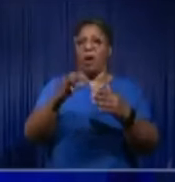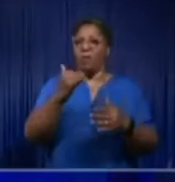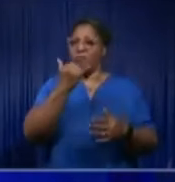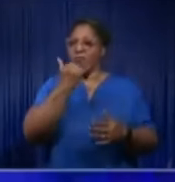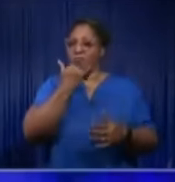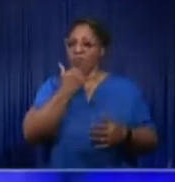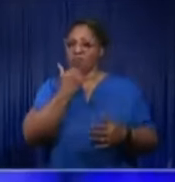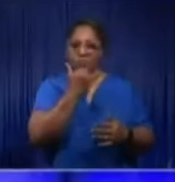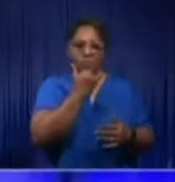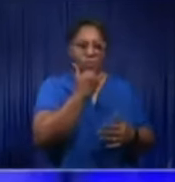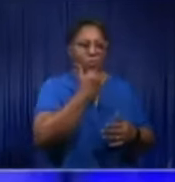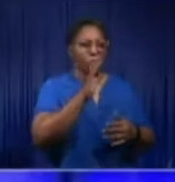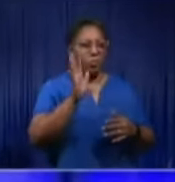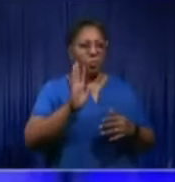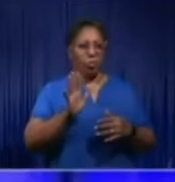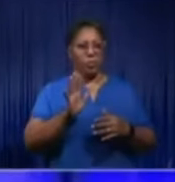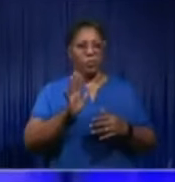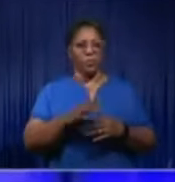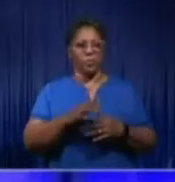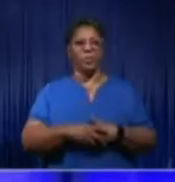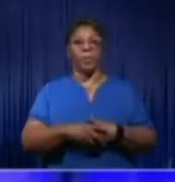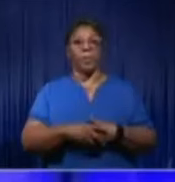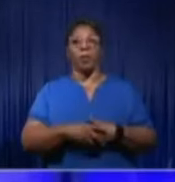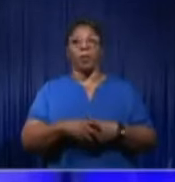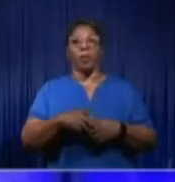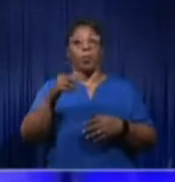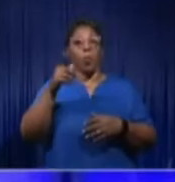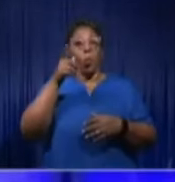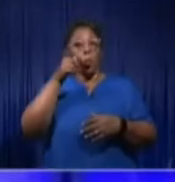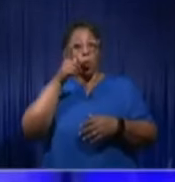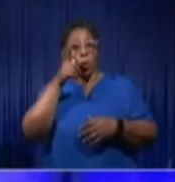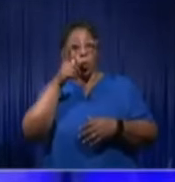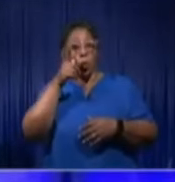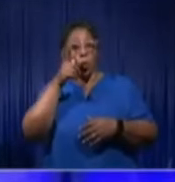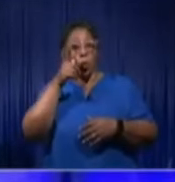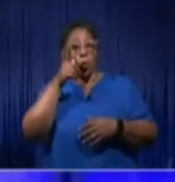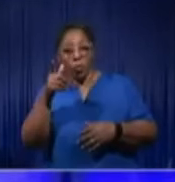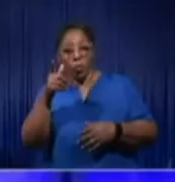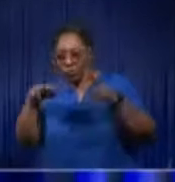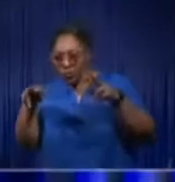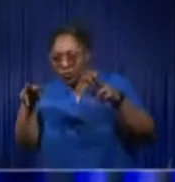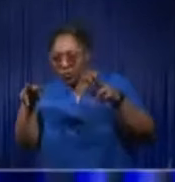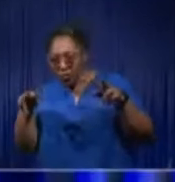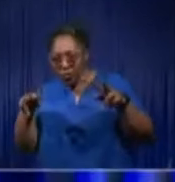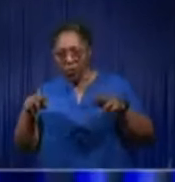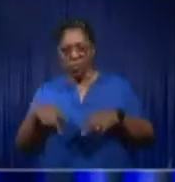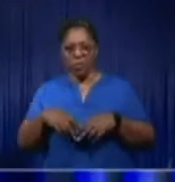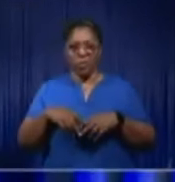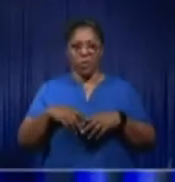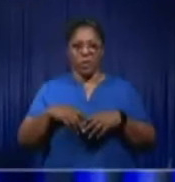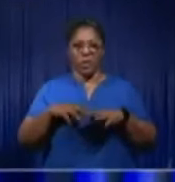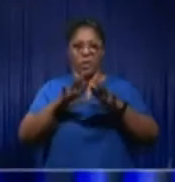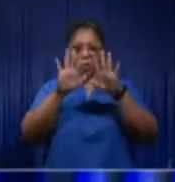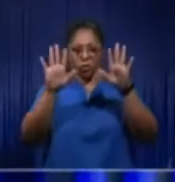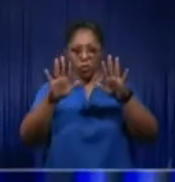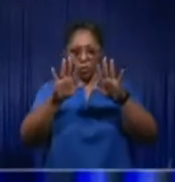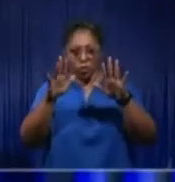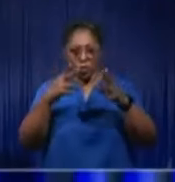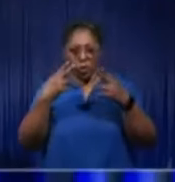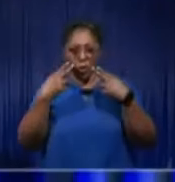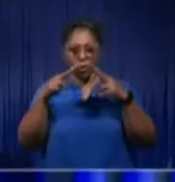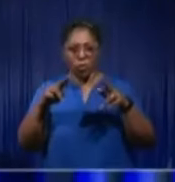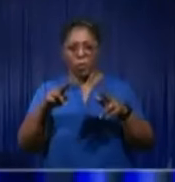And when you look at what it is that persons have to do, so when you look in the Sunday papers, generally you will find that